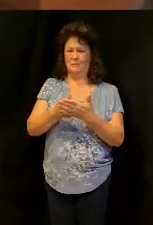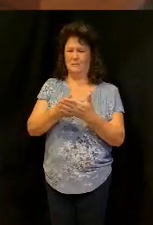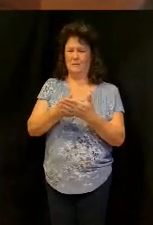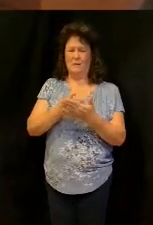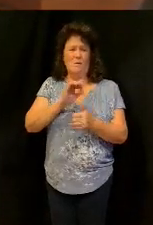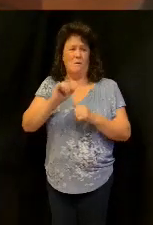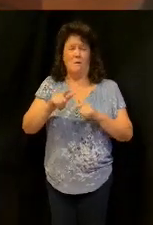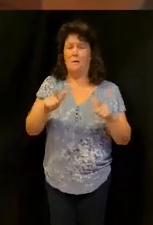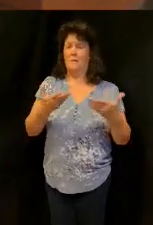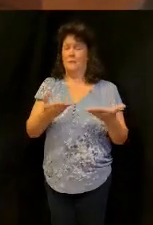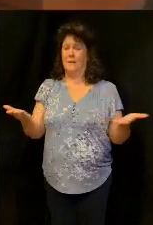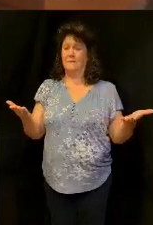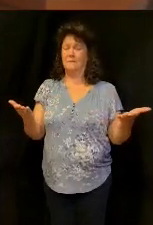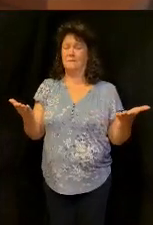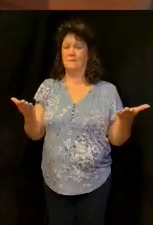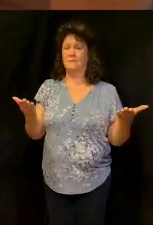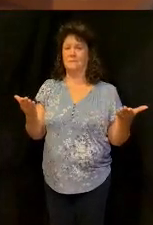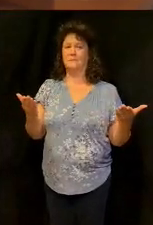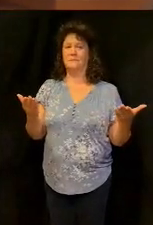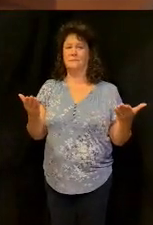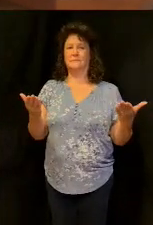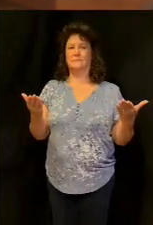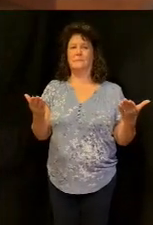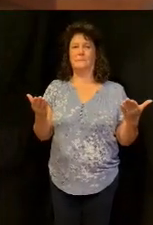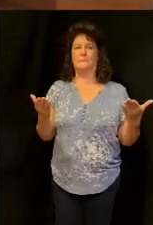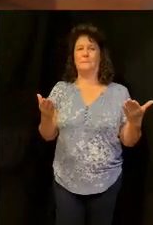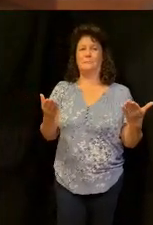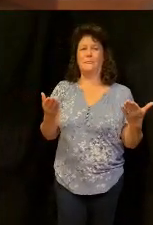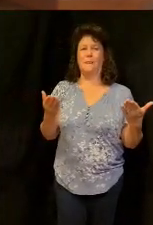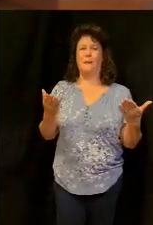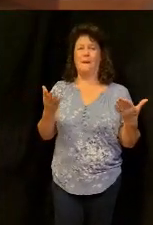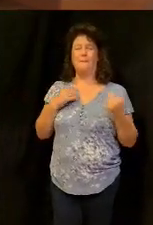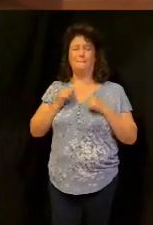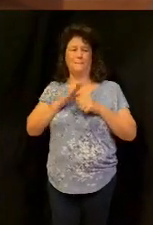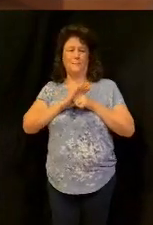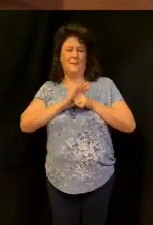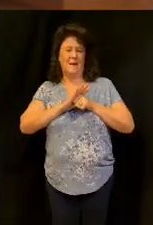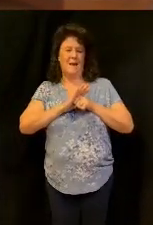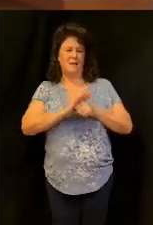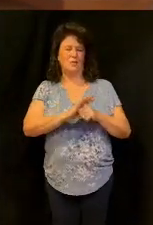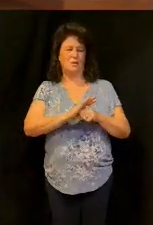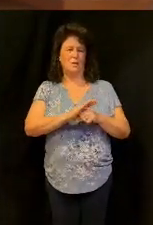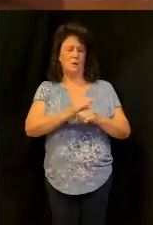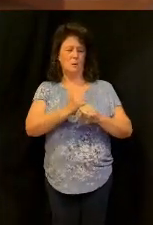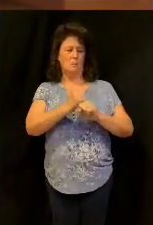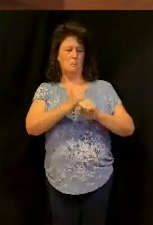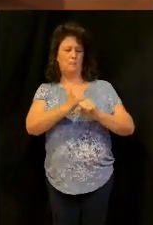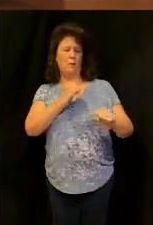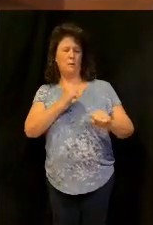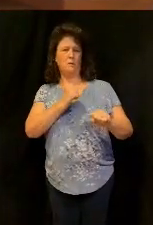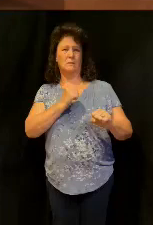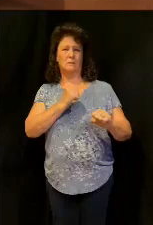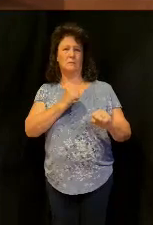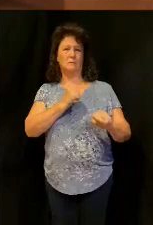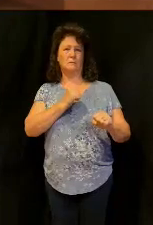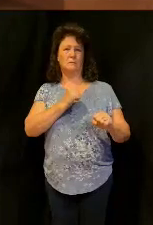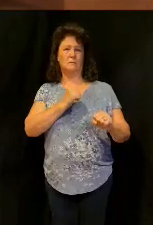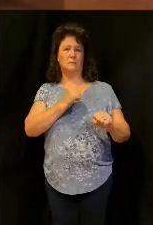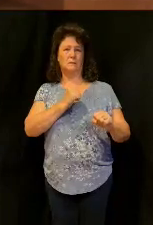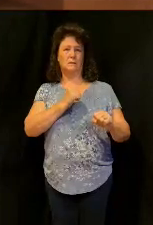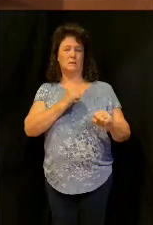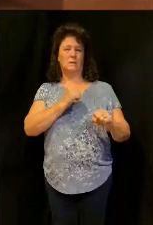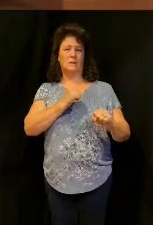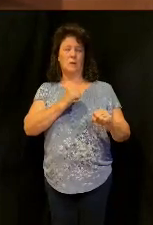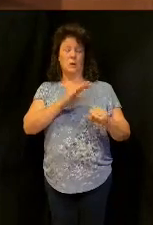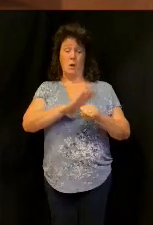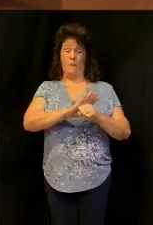This is what I'm trying to tell you. But they go and they put pressure and they put them in traction until they can get it fixed. They put them in traction or they put